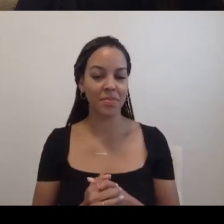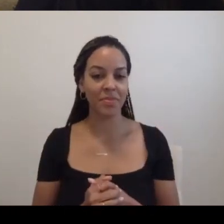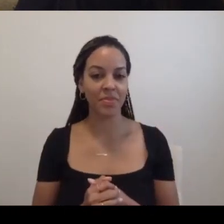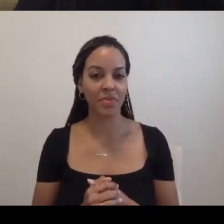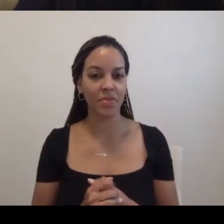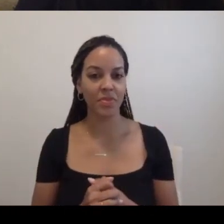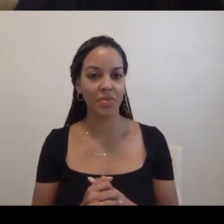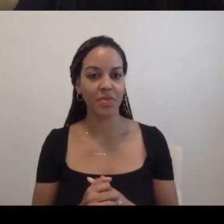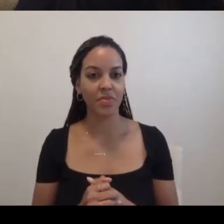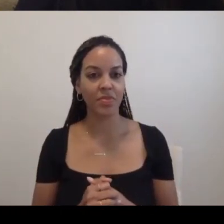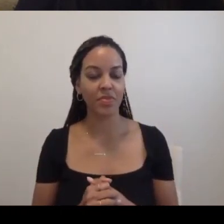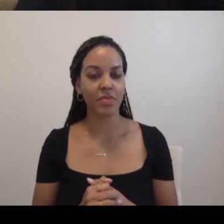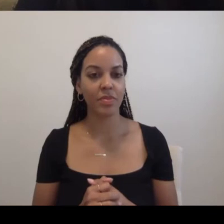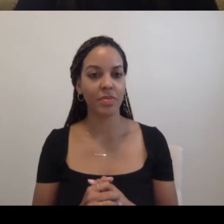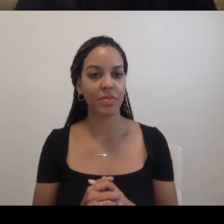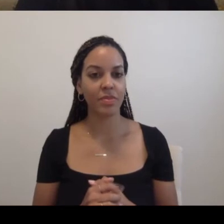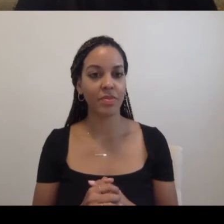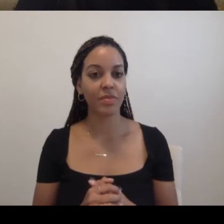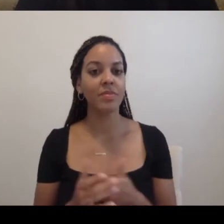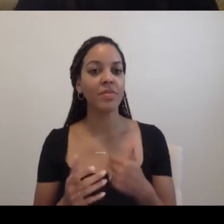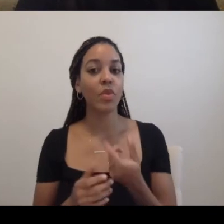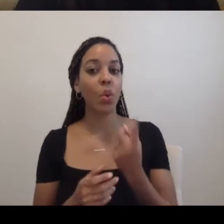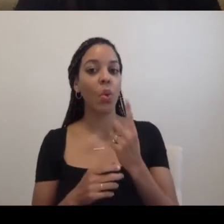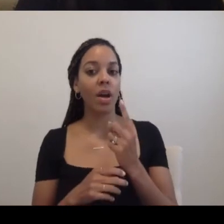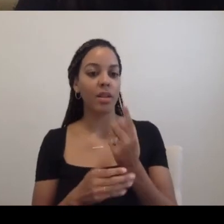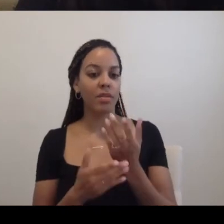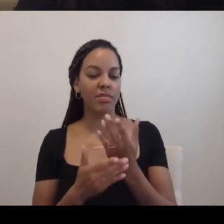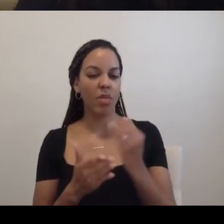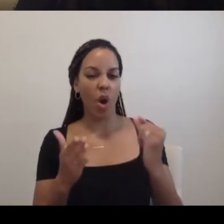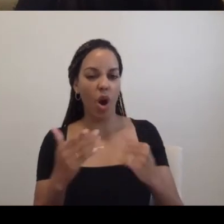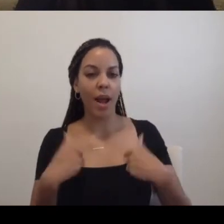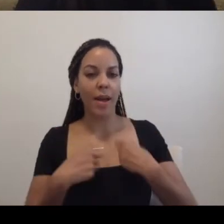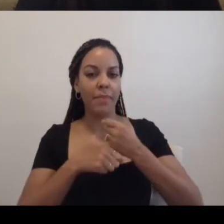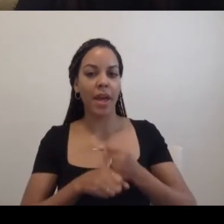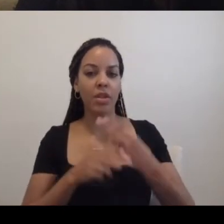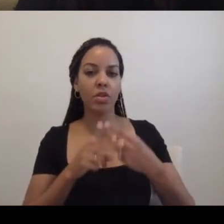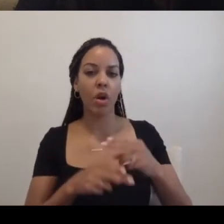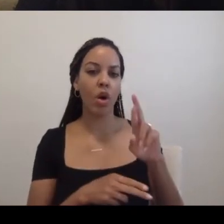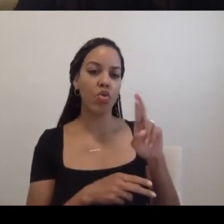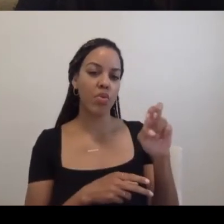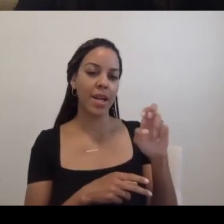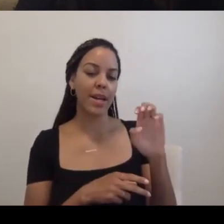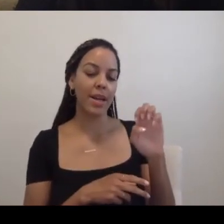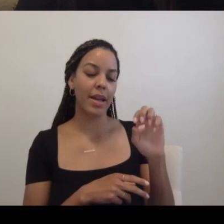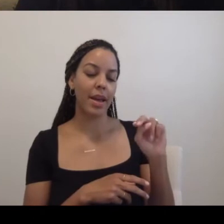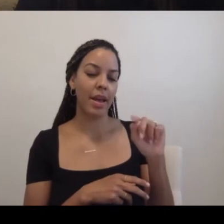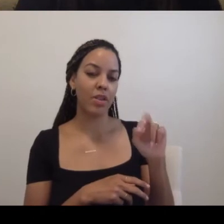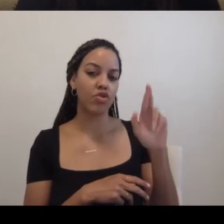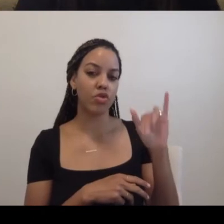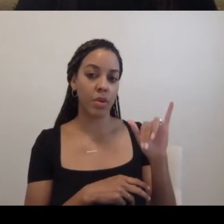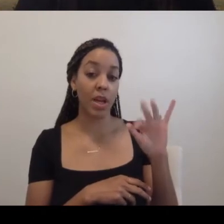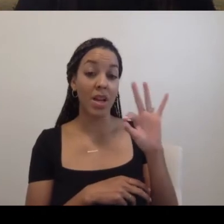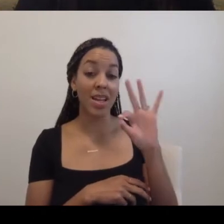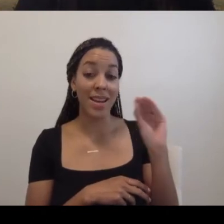I made a piece called re-entry that was several slides that was 90 feet